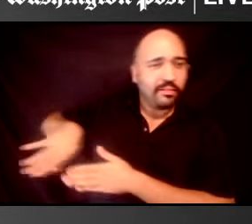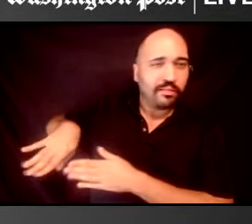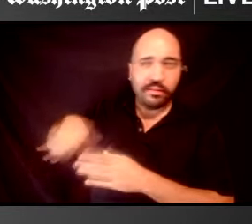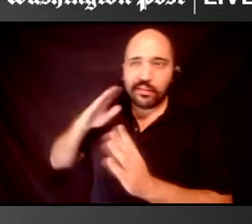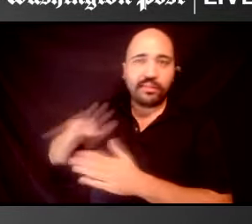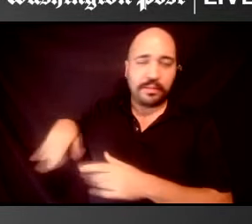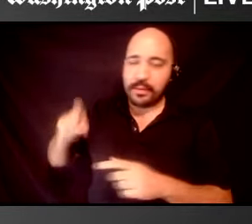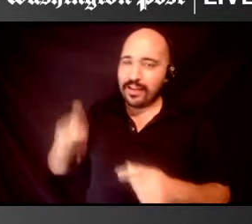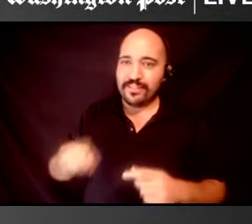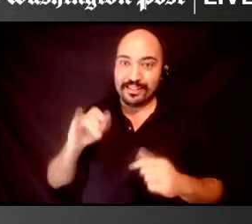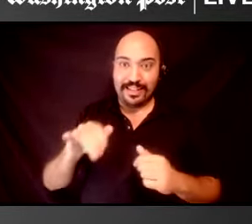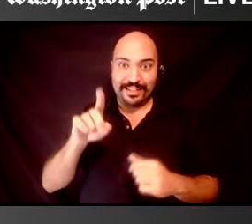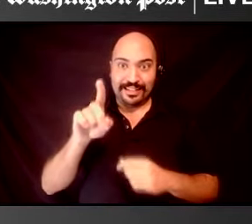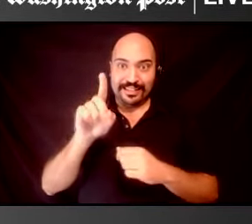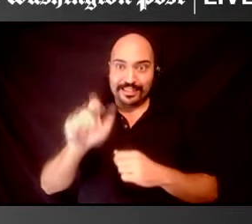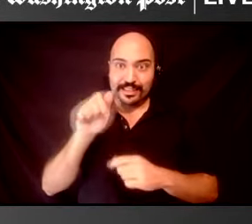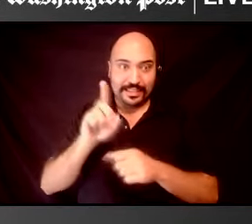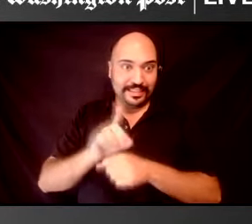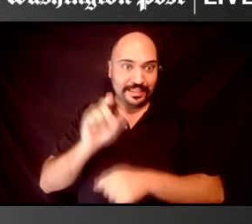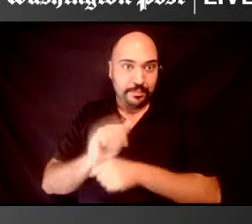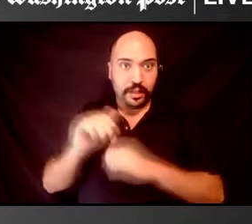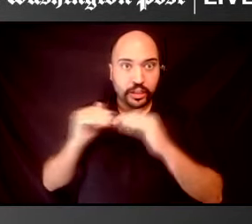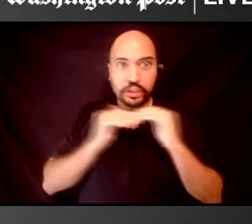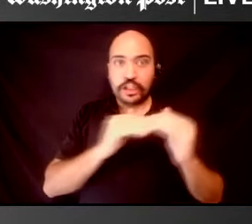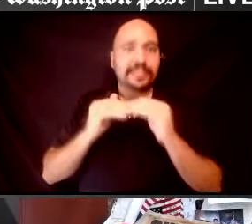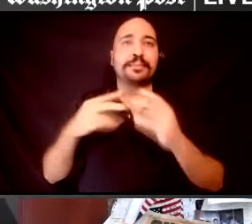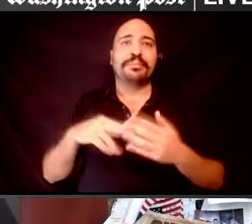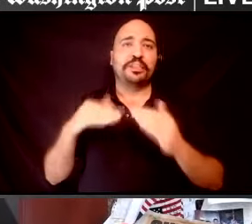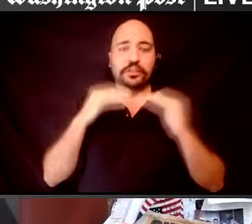justice ultimately means justice for everyone.